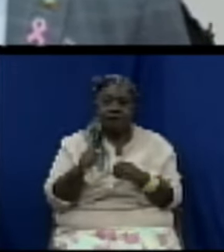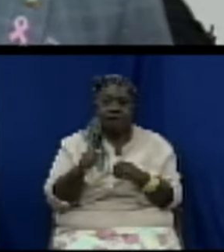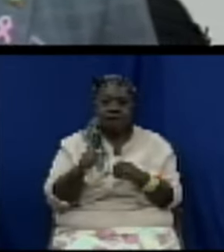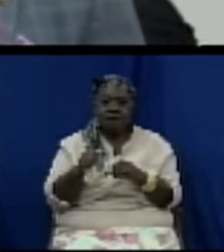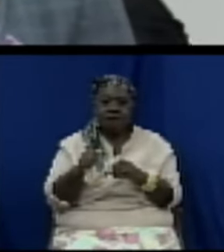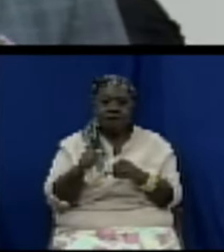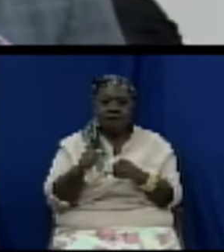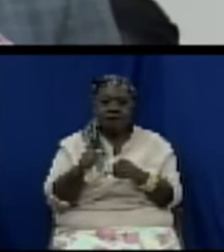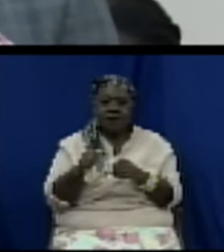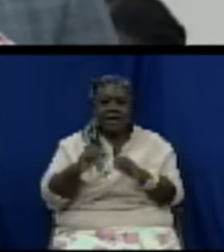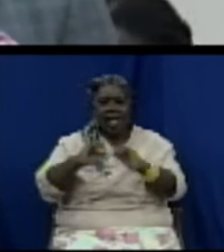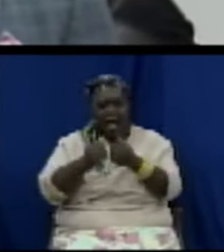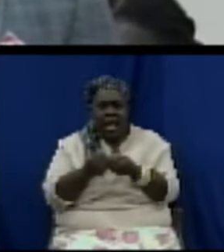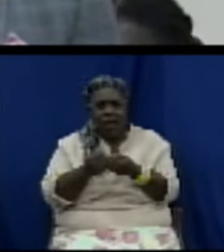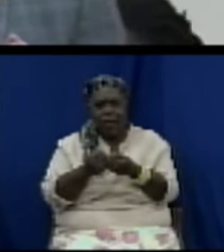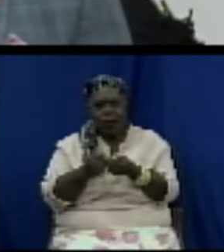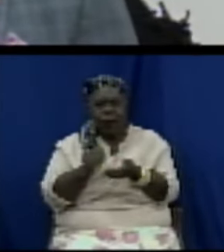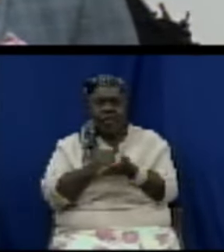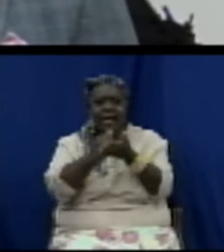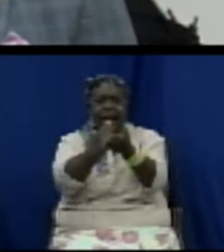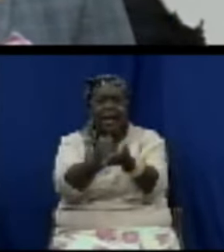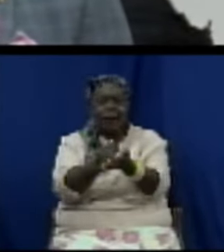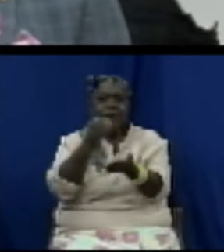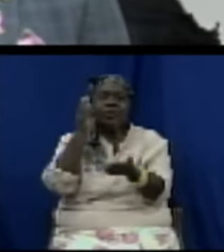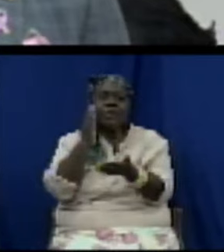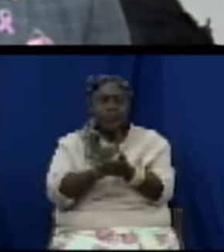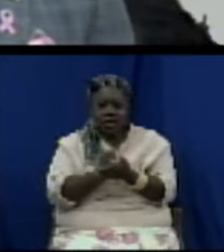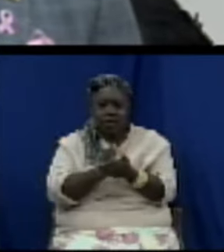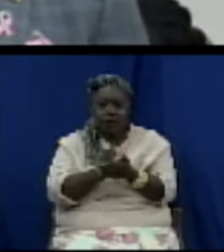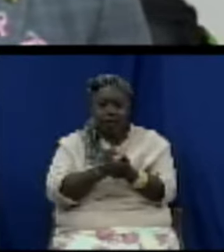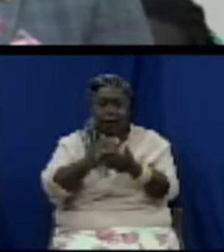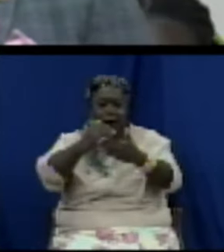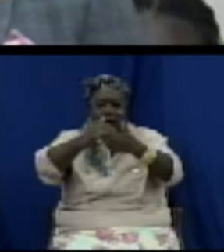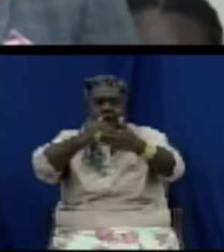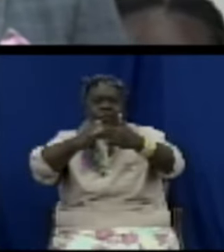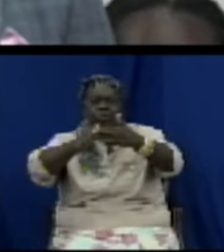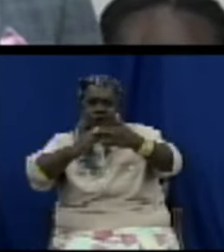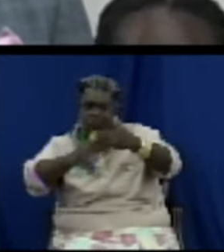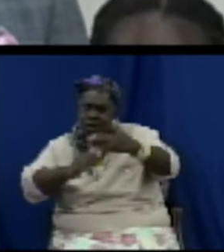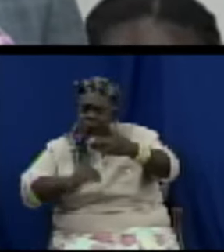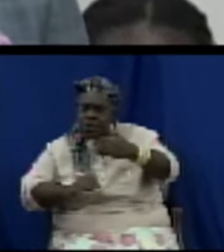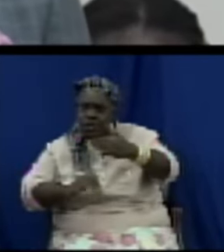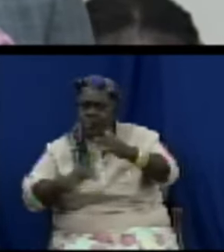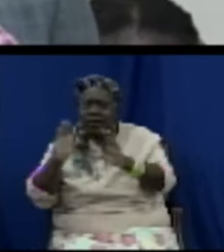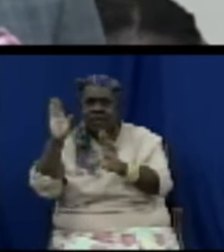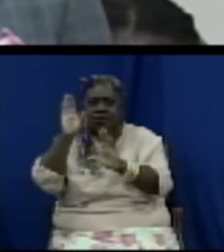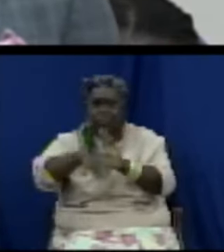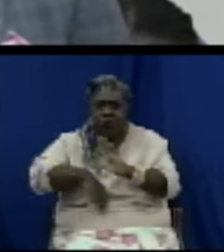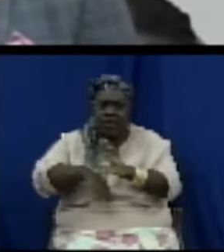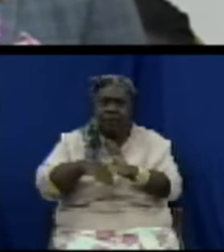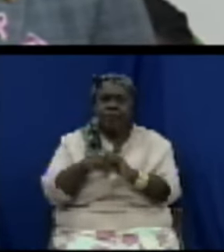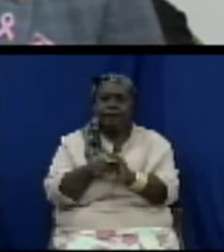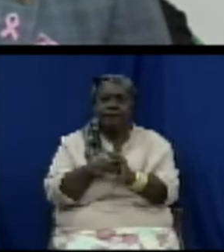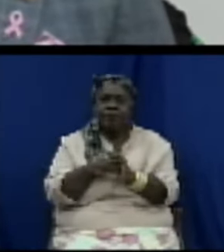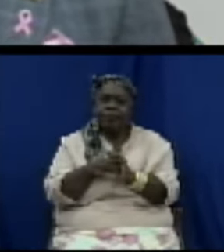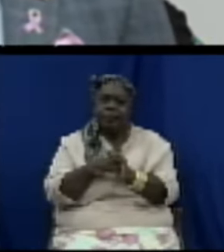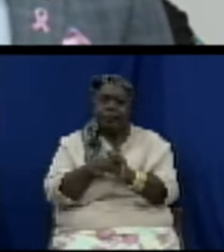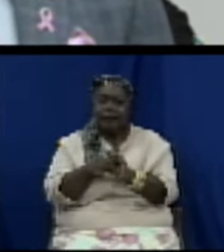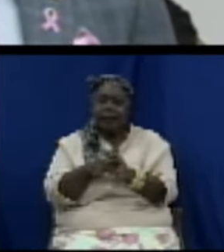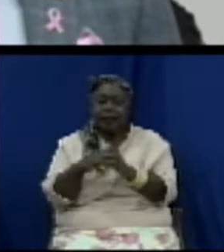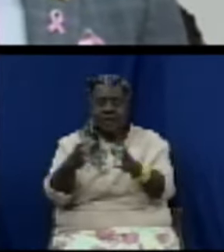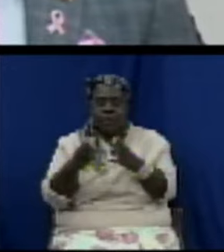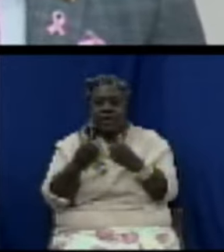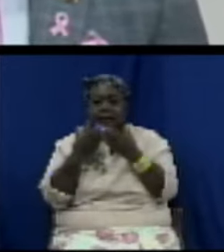we are putting it together. I want to thank him, of course, for his expertise and he's now putting the action plan together. I want to thank Dr. Patrick